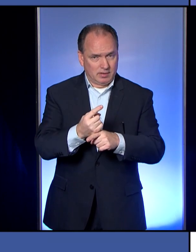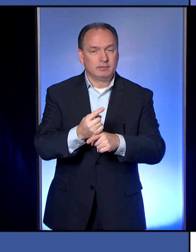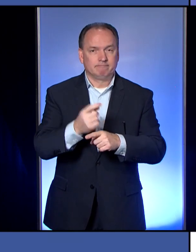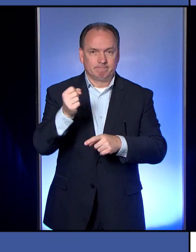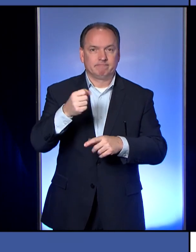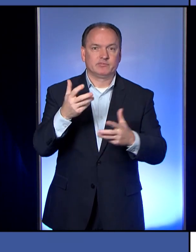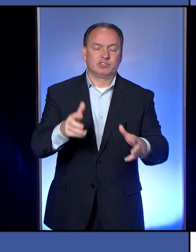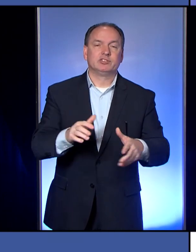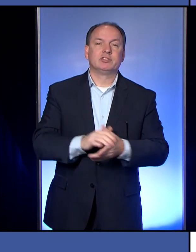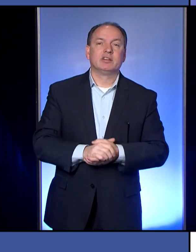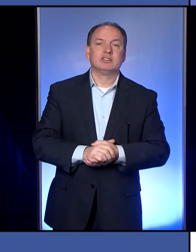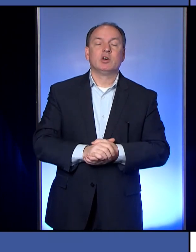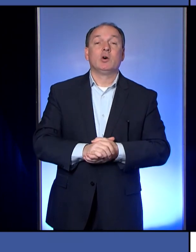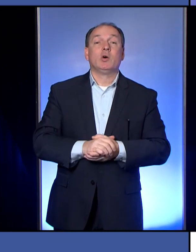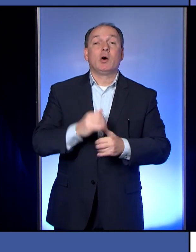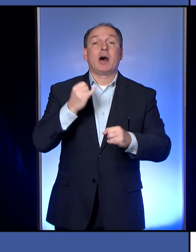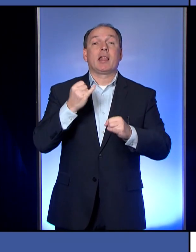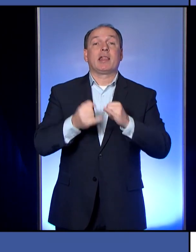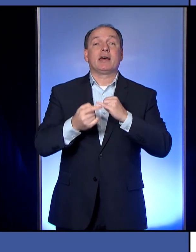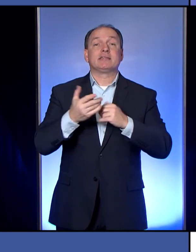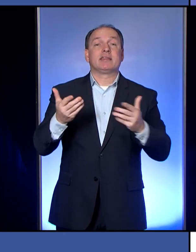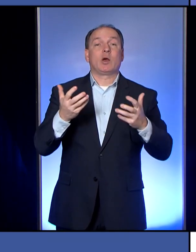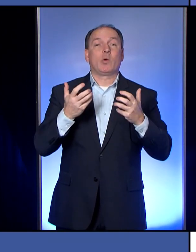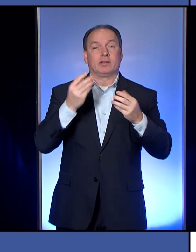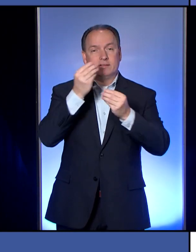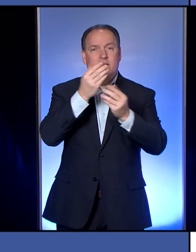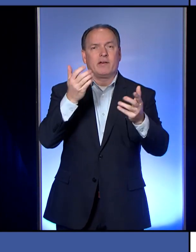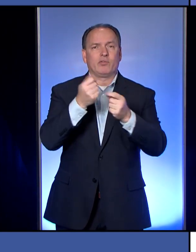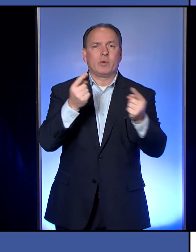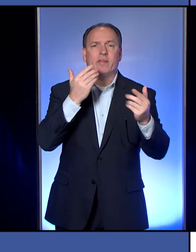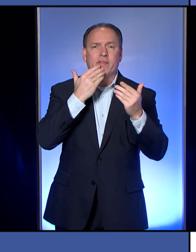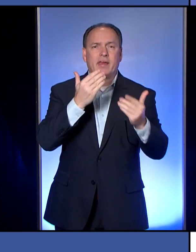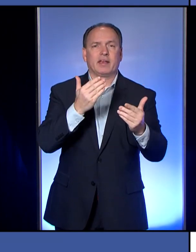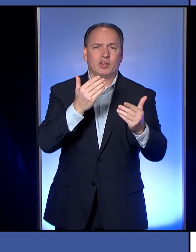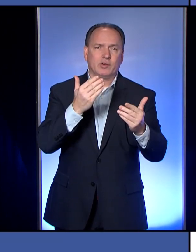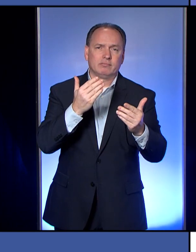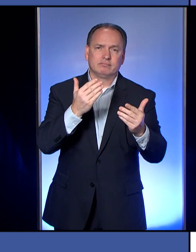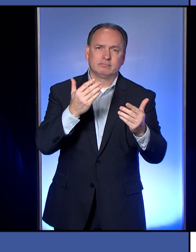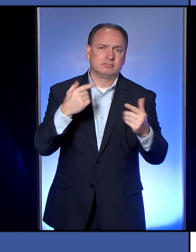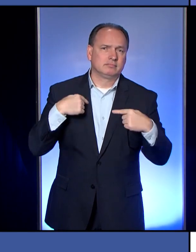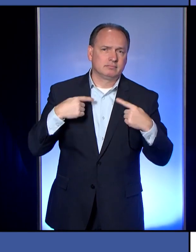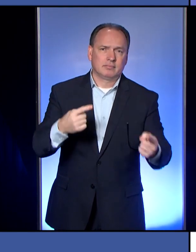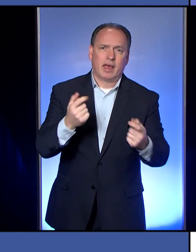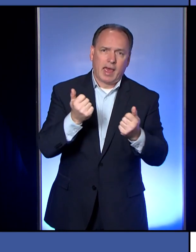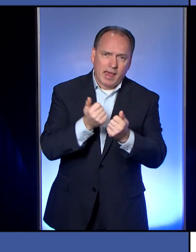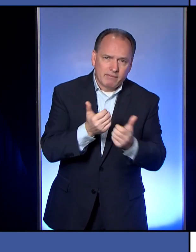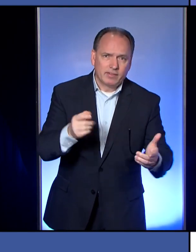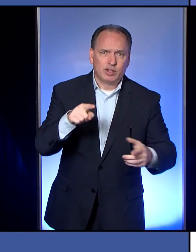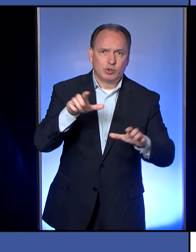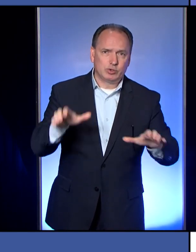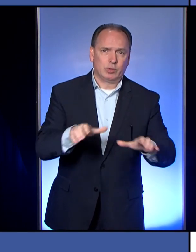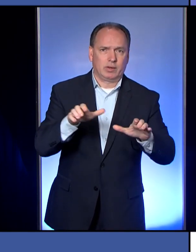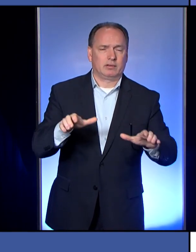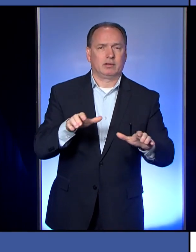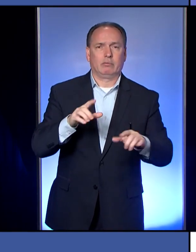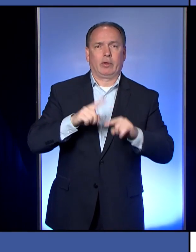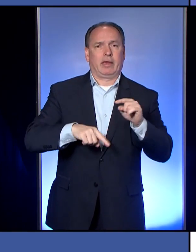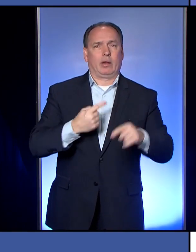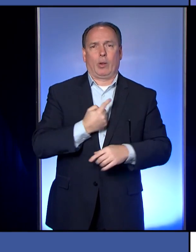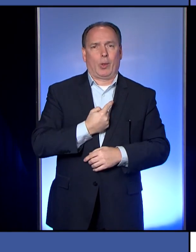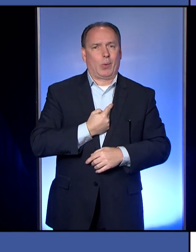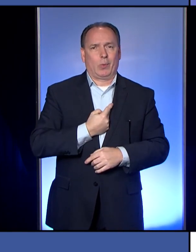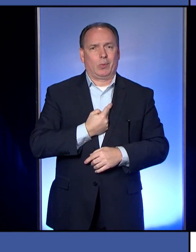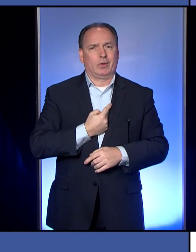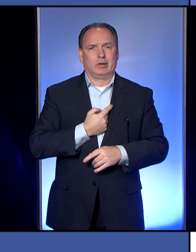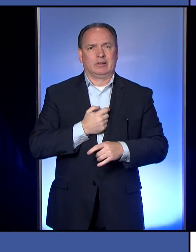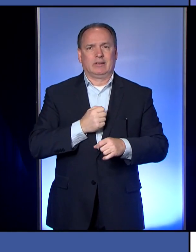Yes. Okay. Well, lastly, I just want to say to everyone, thank you for everything you're doing again. We cannot do this alone. You are our